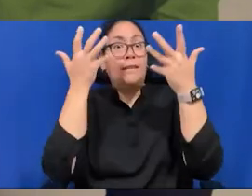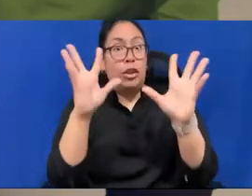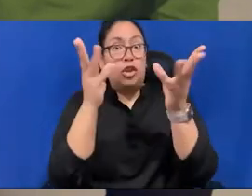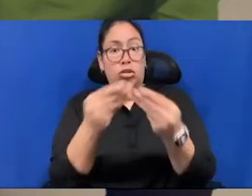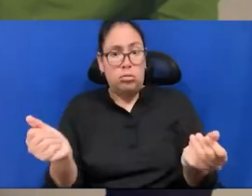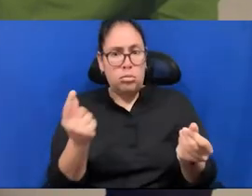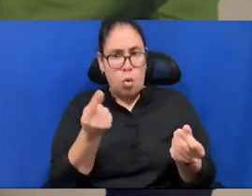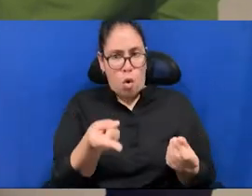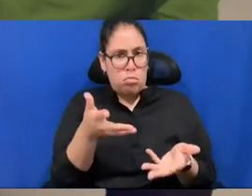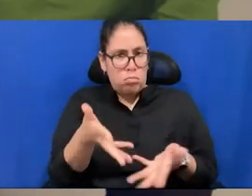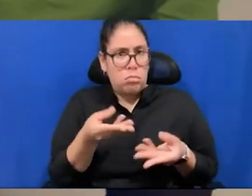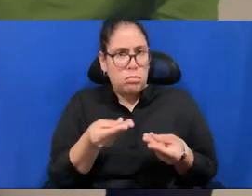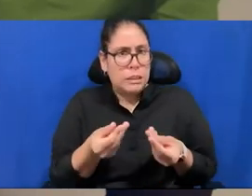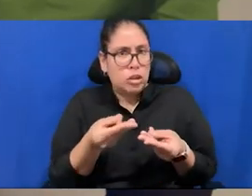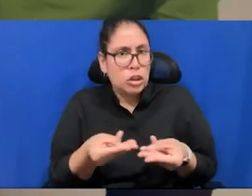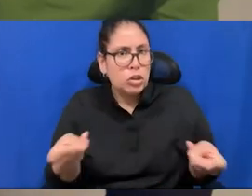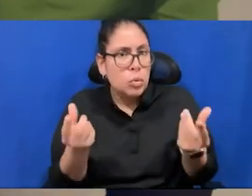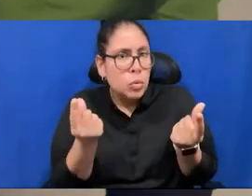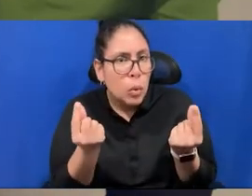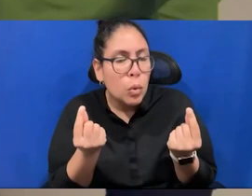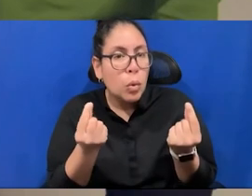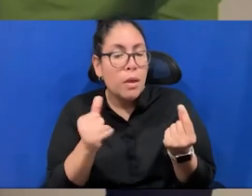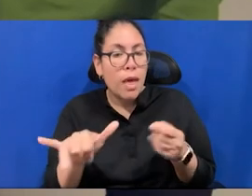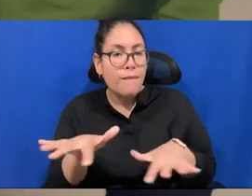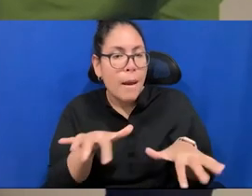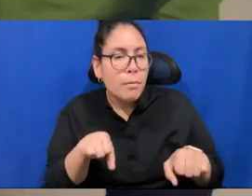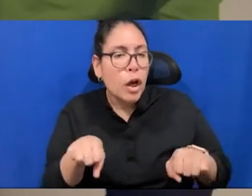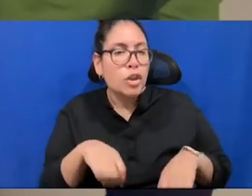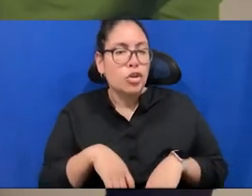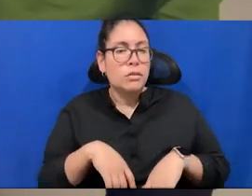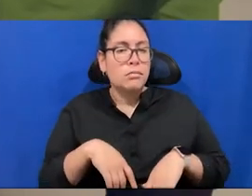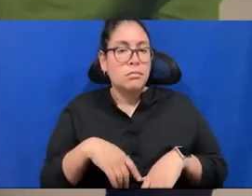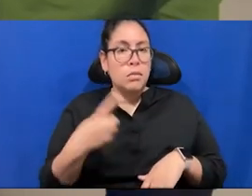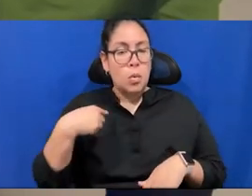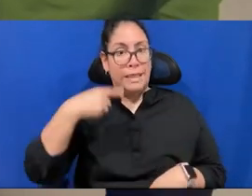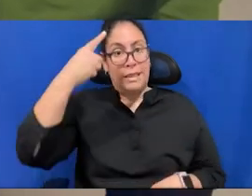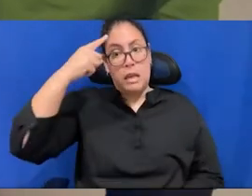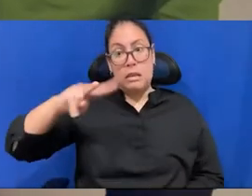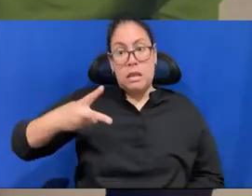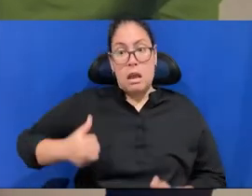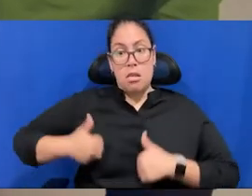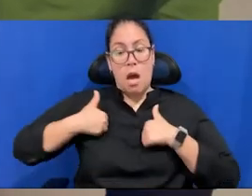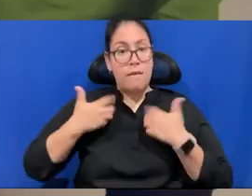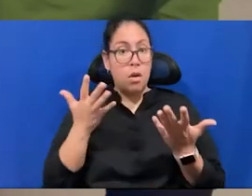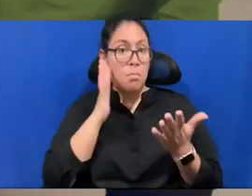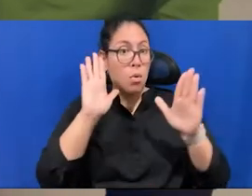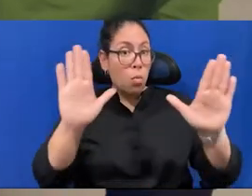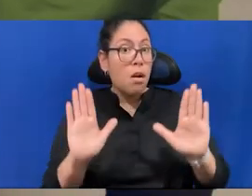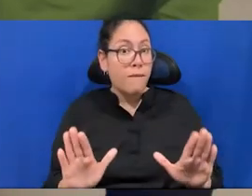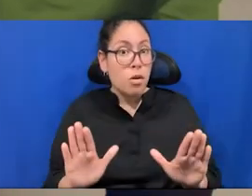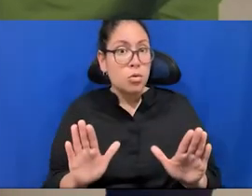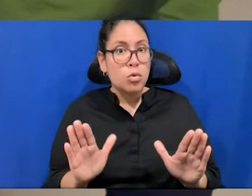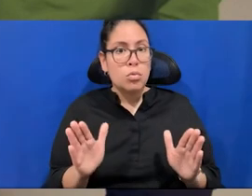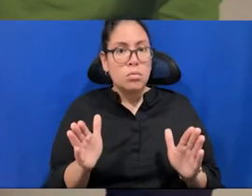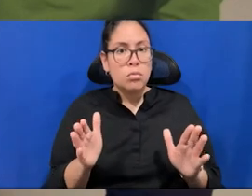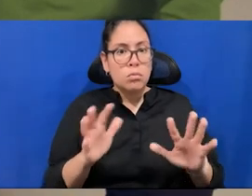for here and that vibration of the spider. But, you know, the second life that we are thinking that it will be wonderful then to kind of merge the community of Erosine